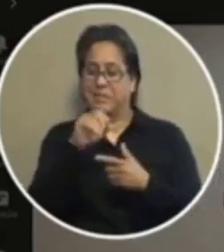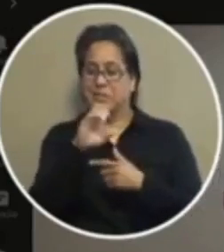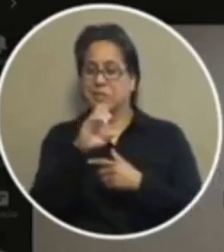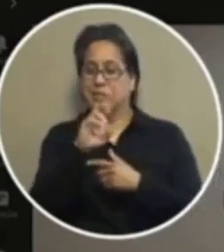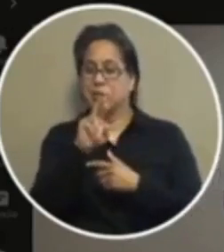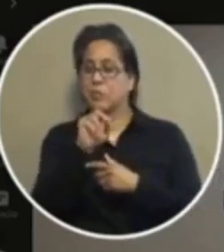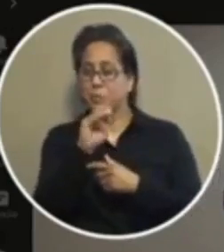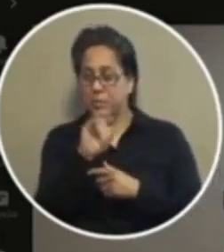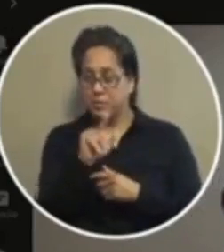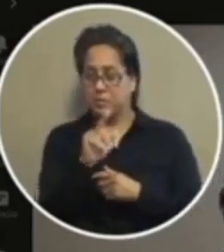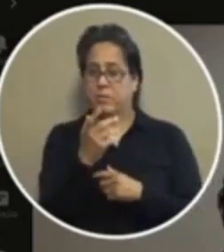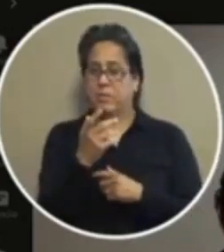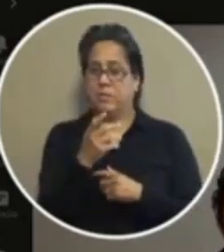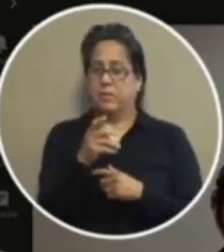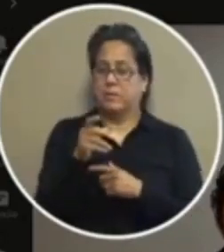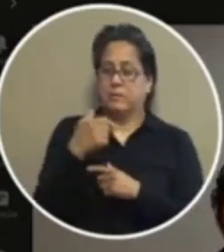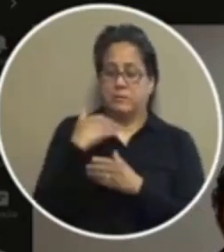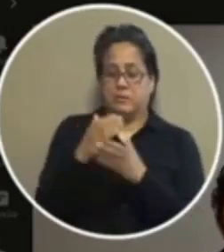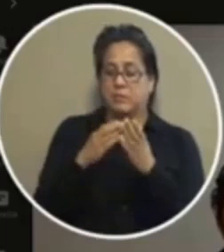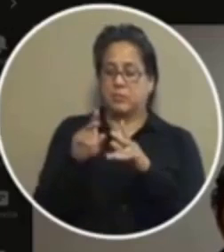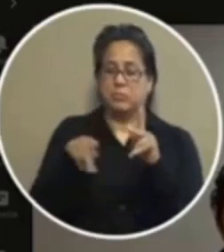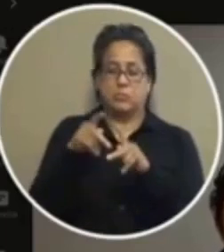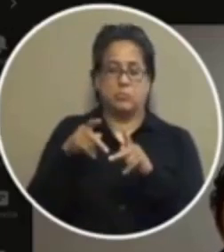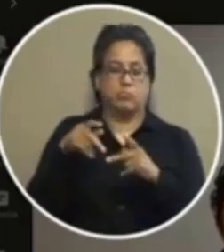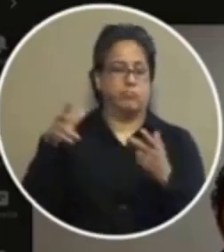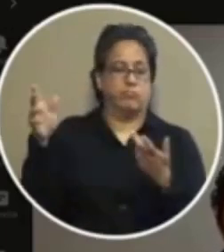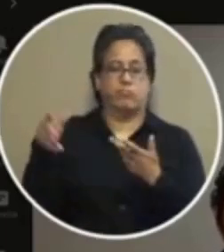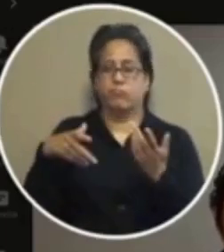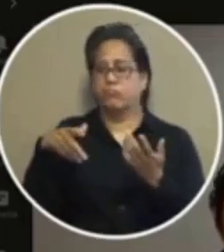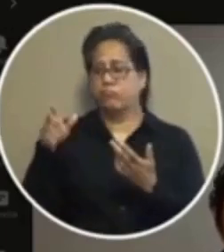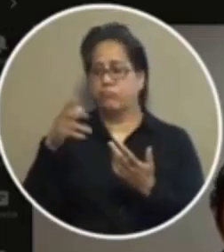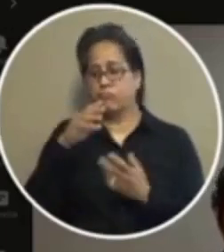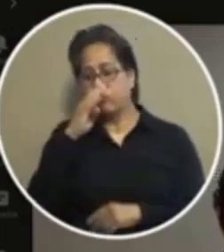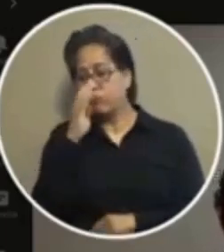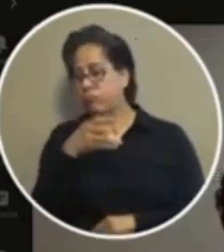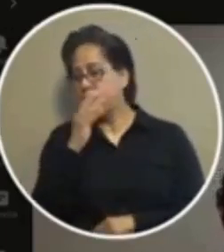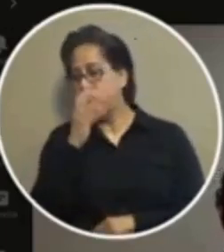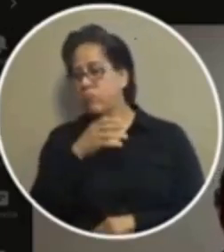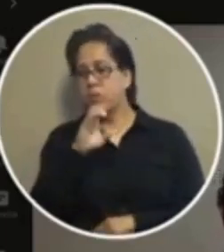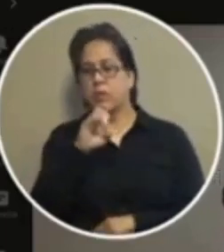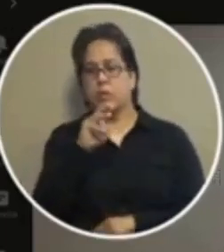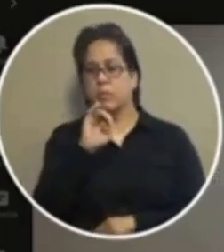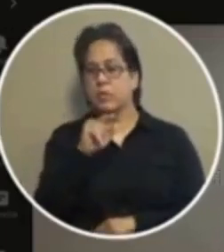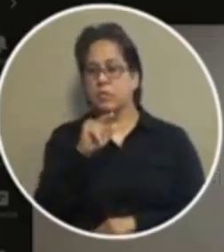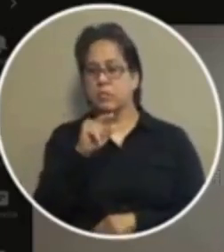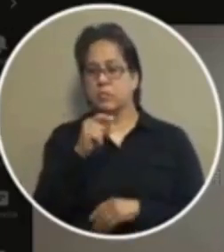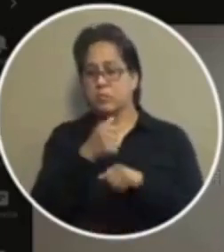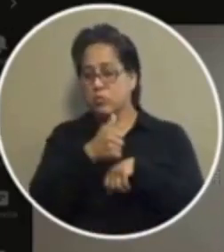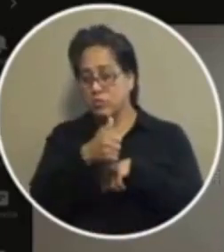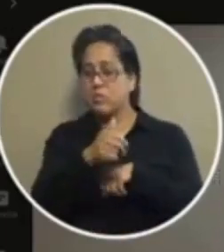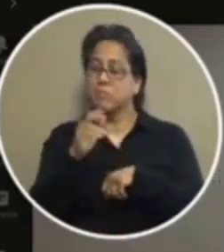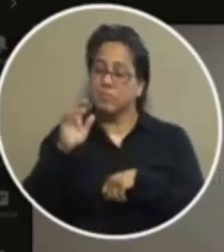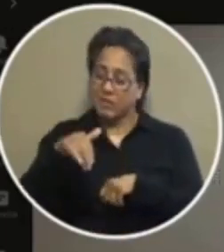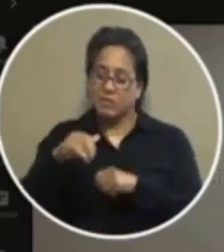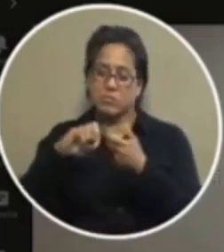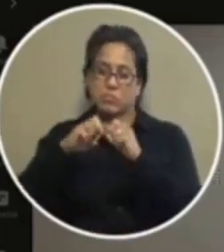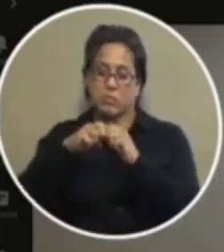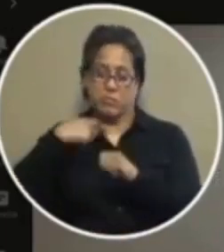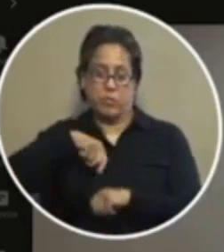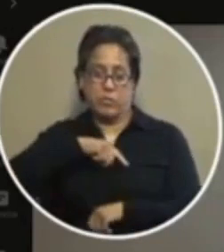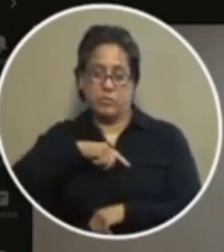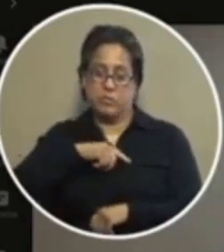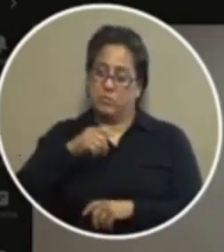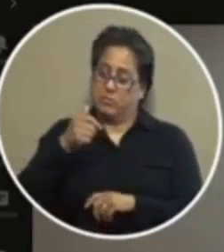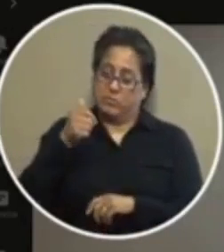and so when you've got people running around that are basically ignoring criminal charges that's problematic for us and you